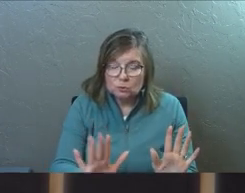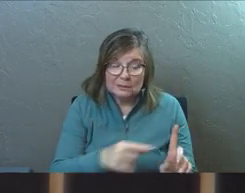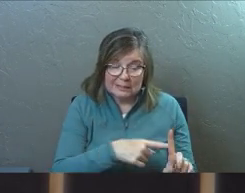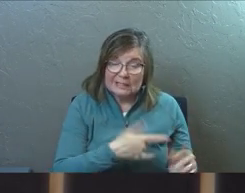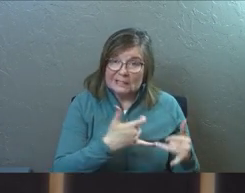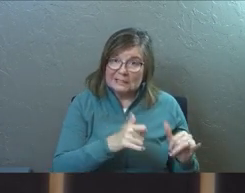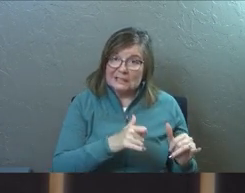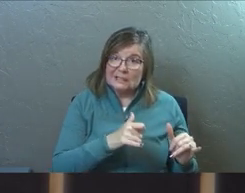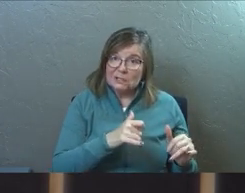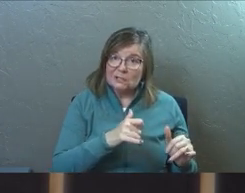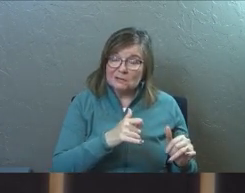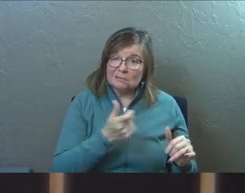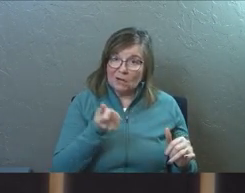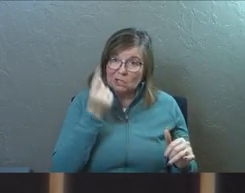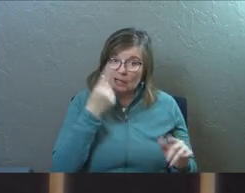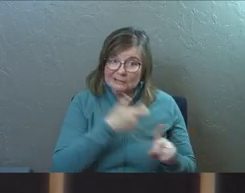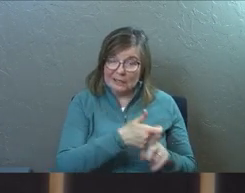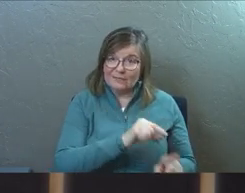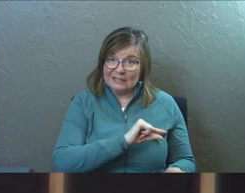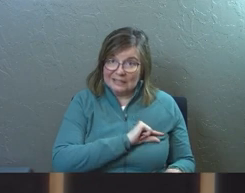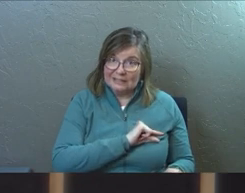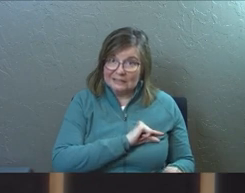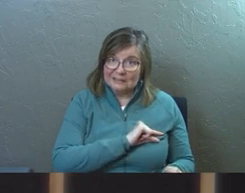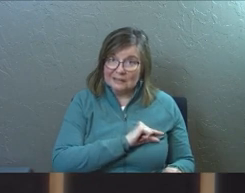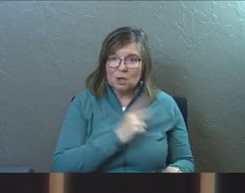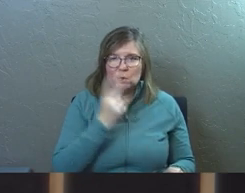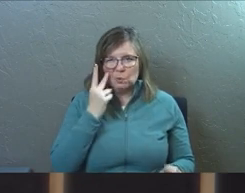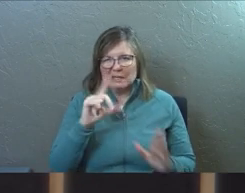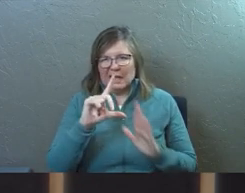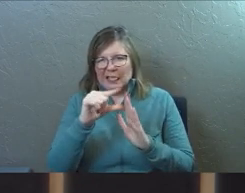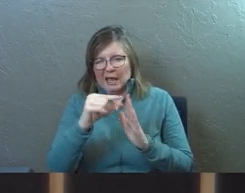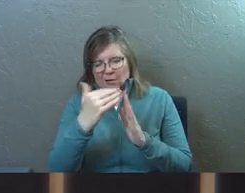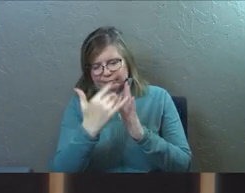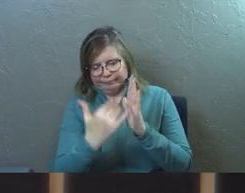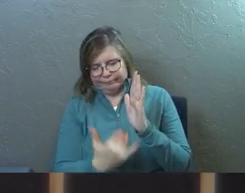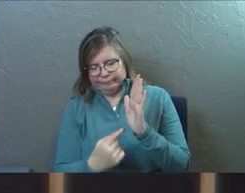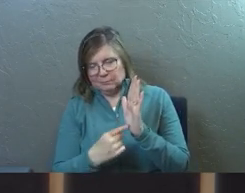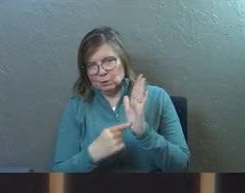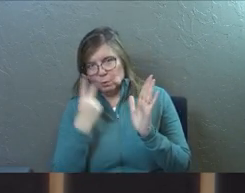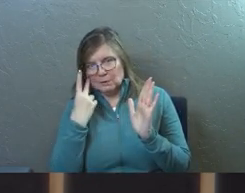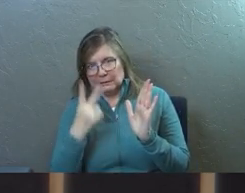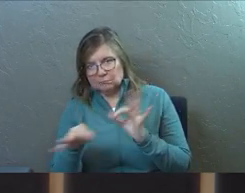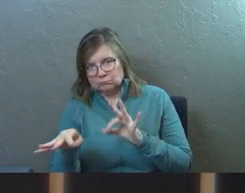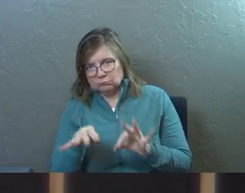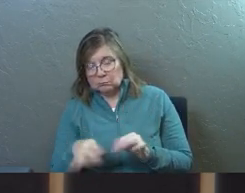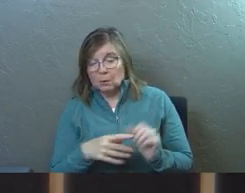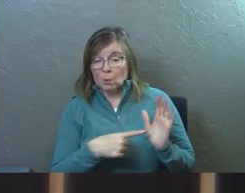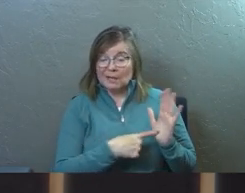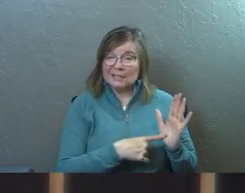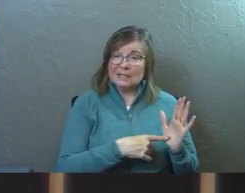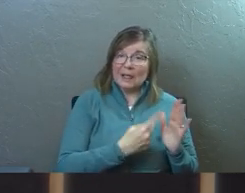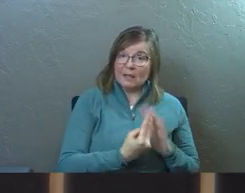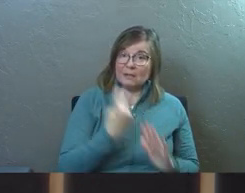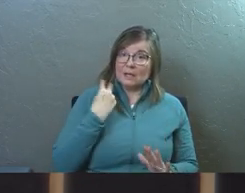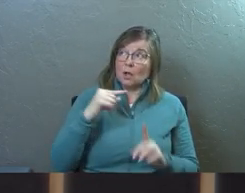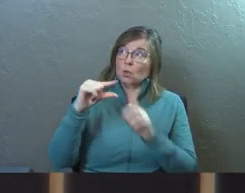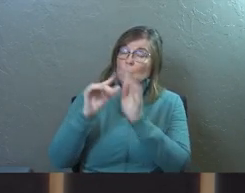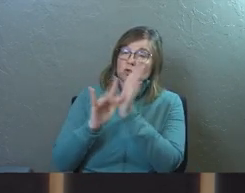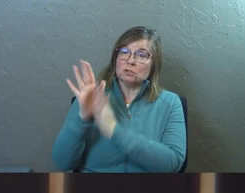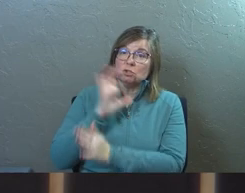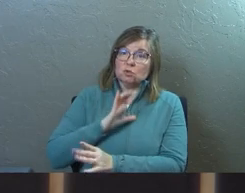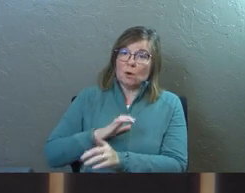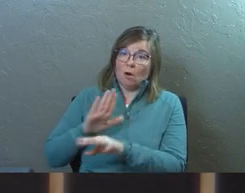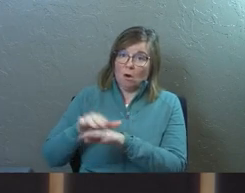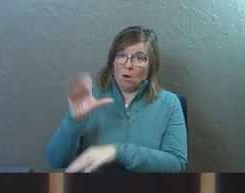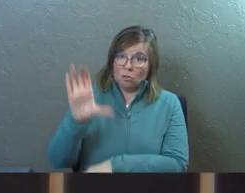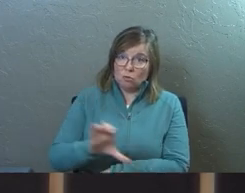He is still guilty and he is still culpable. And you'll see that as the passage goes on. What he is reflecting is the words of Jesus